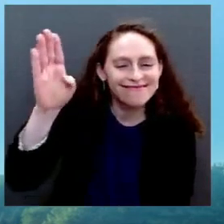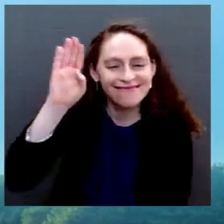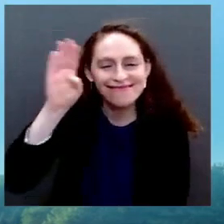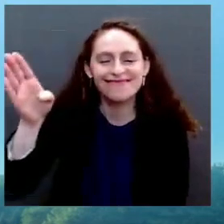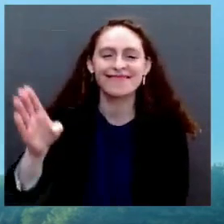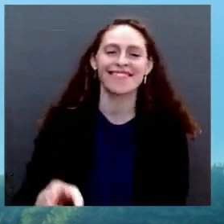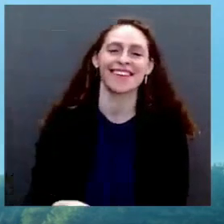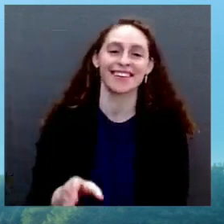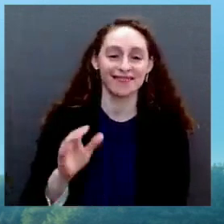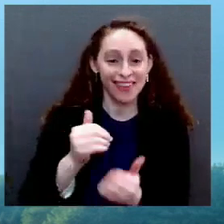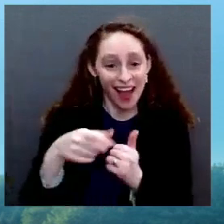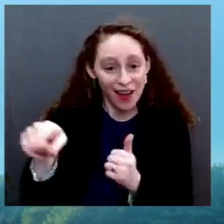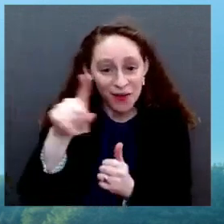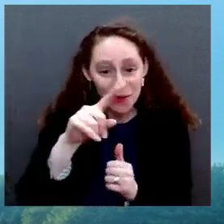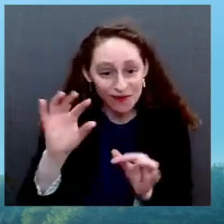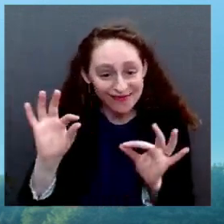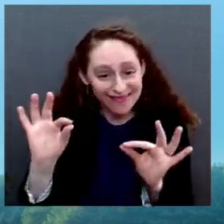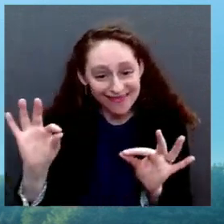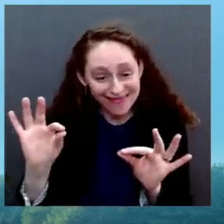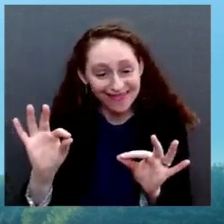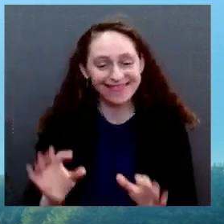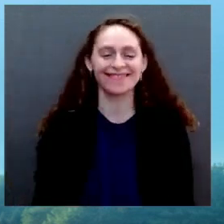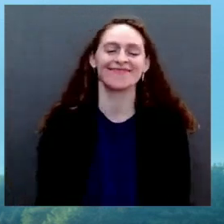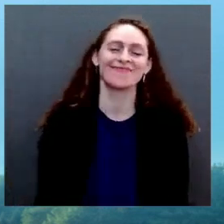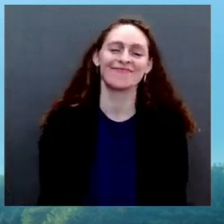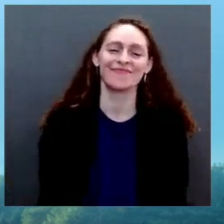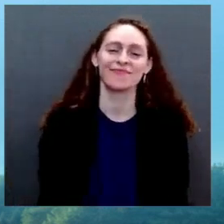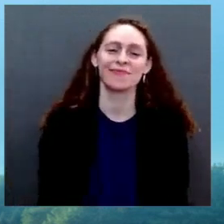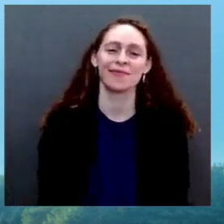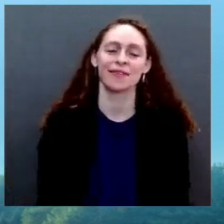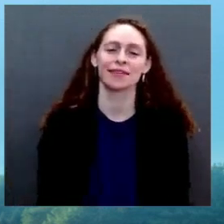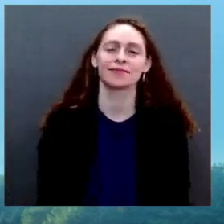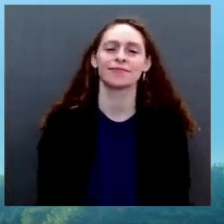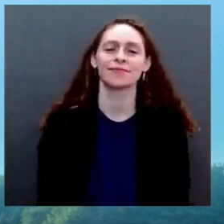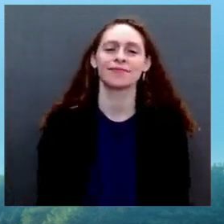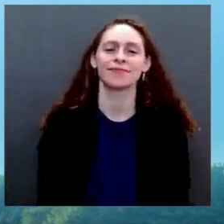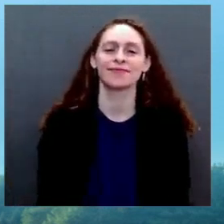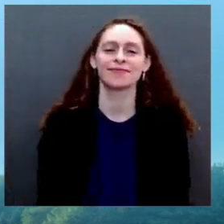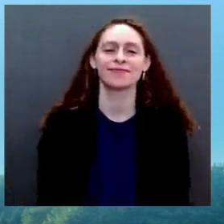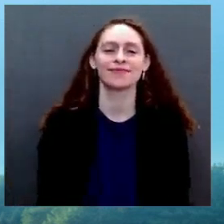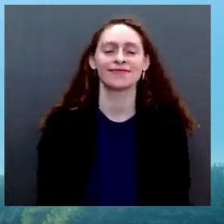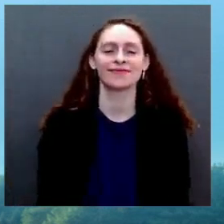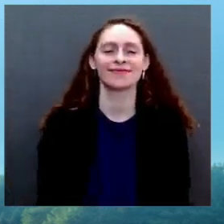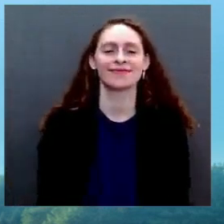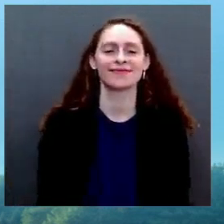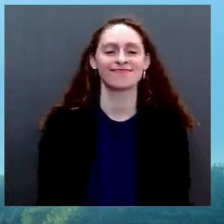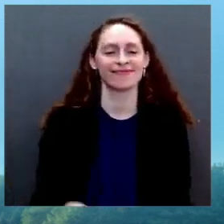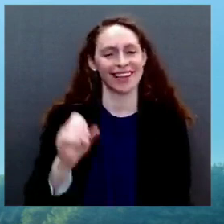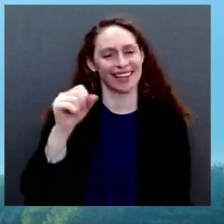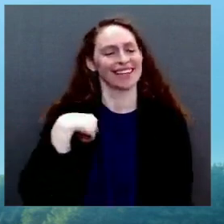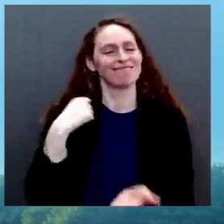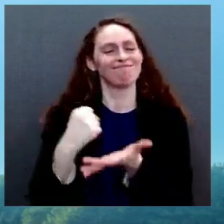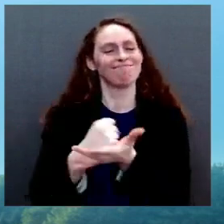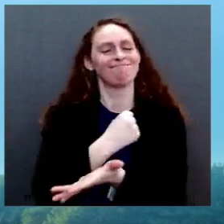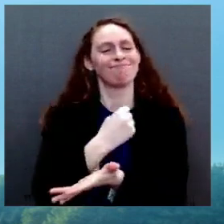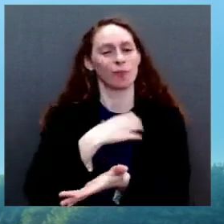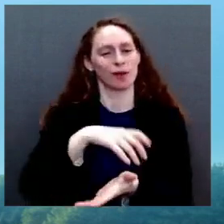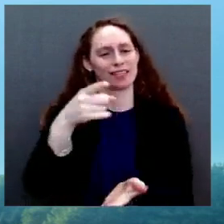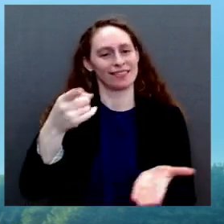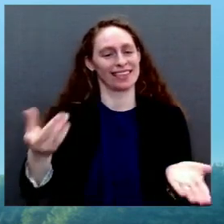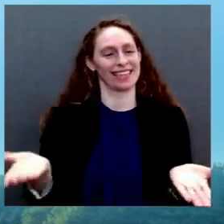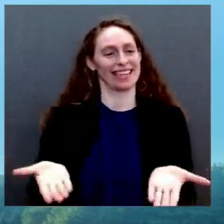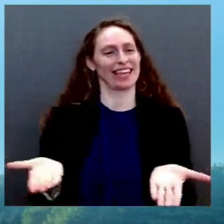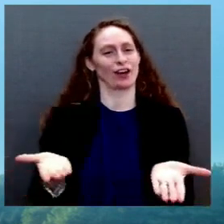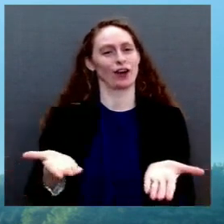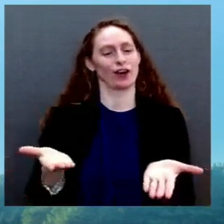Welcome. Welcome. Wish you were here in person. One of these days, we're going to be able to do that again. I want to thank you for joining